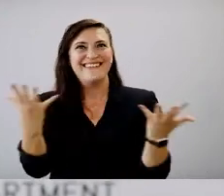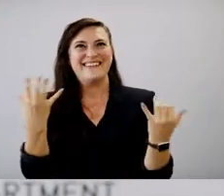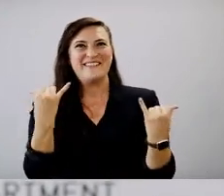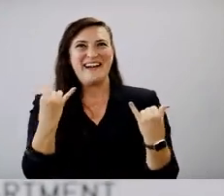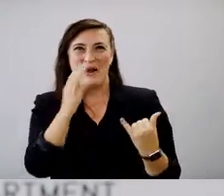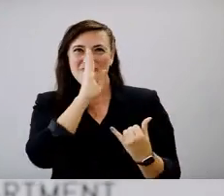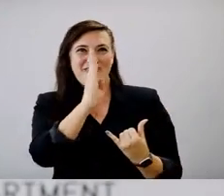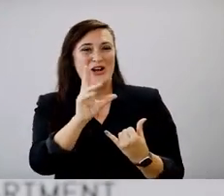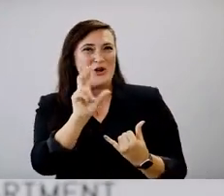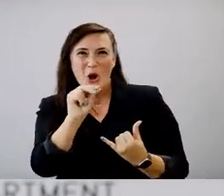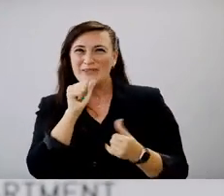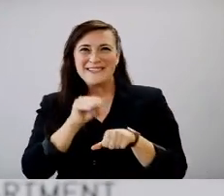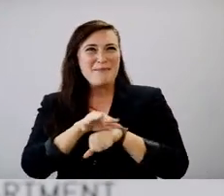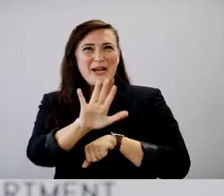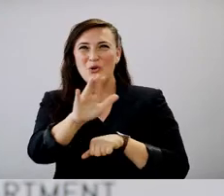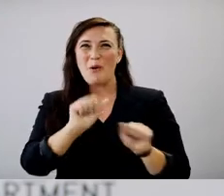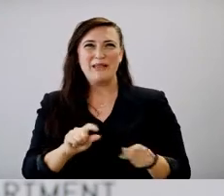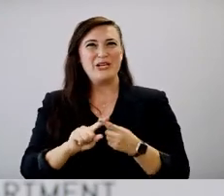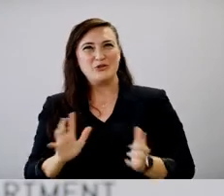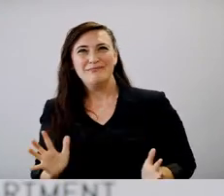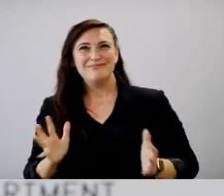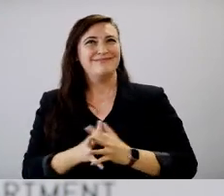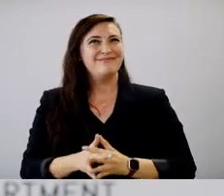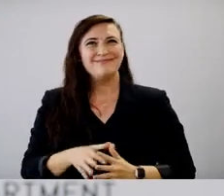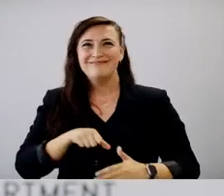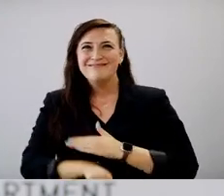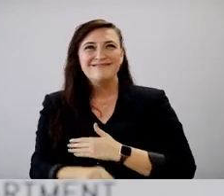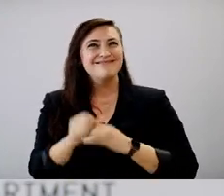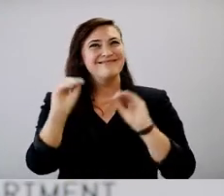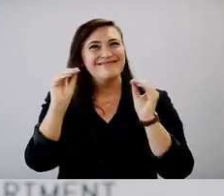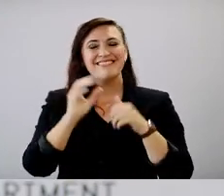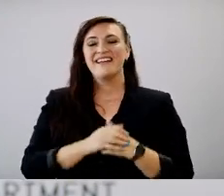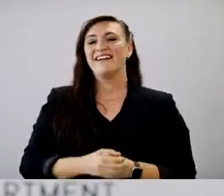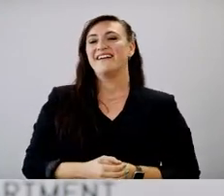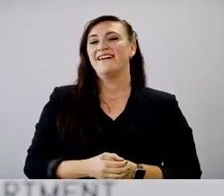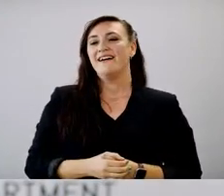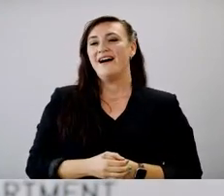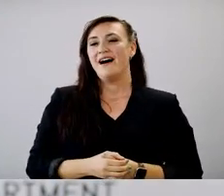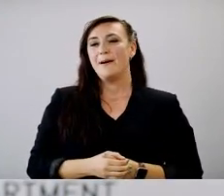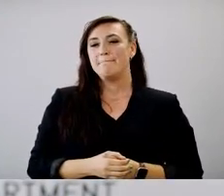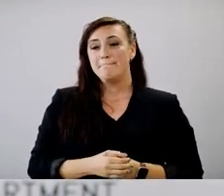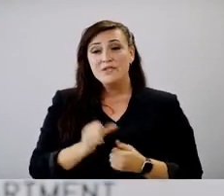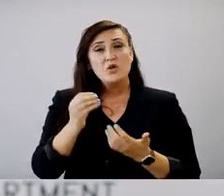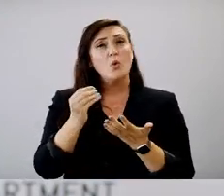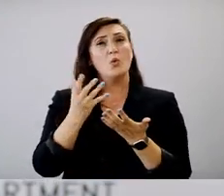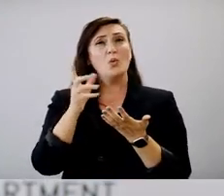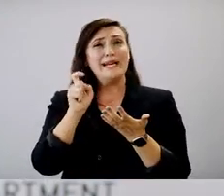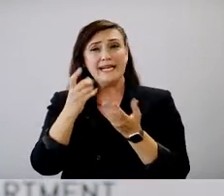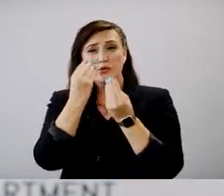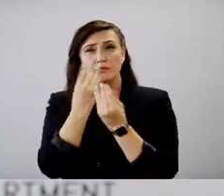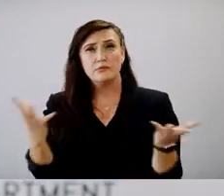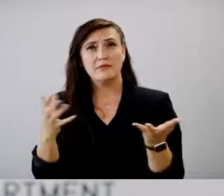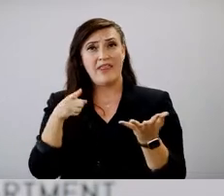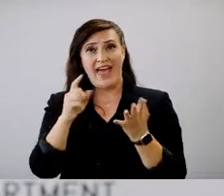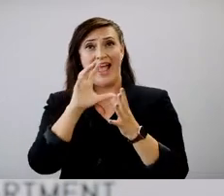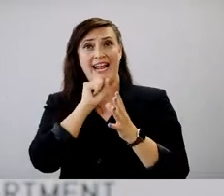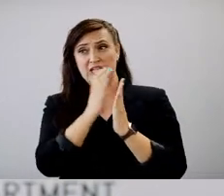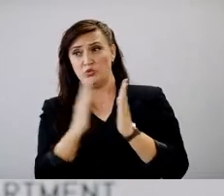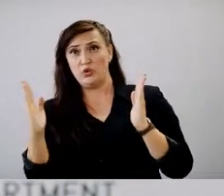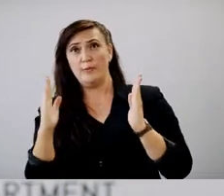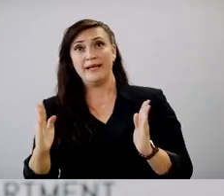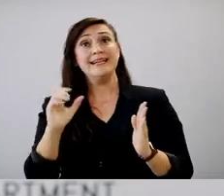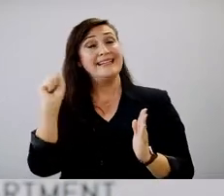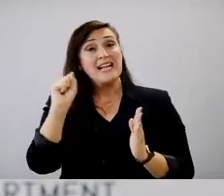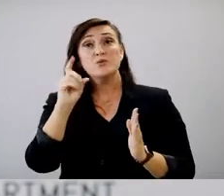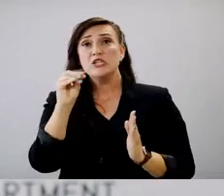baby, just to clarify that. Um, but, uh, what, what we need that group to understand is yes, we are seeing